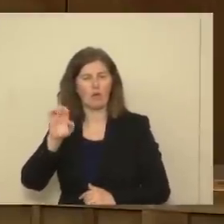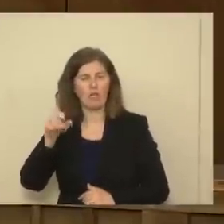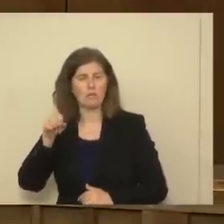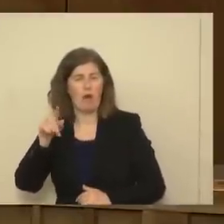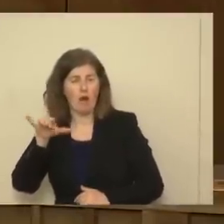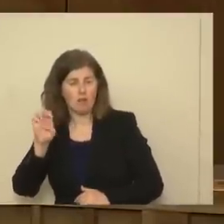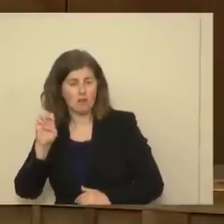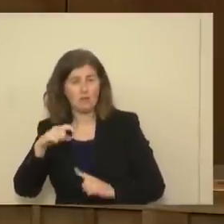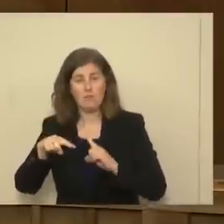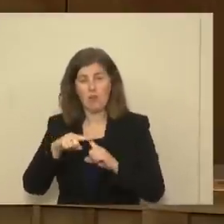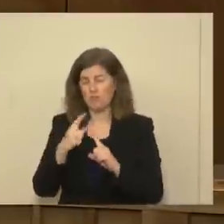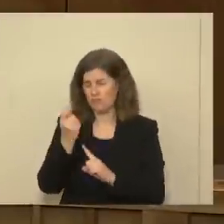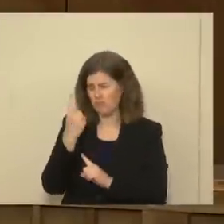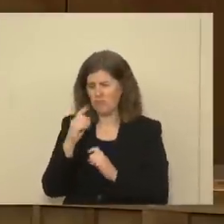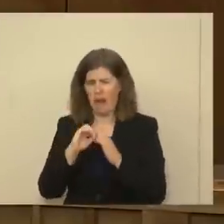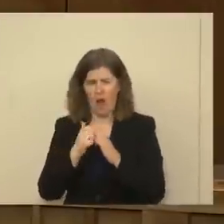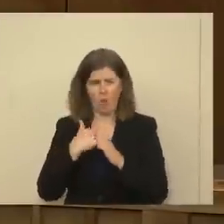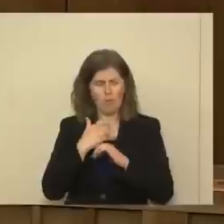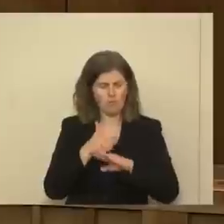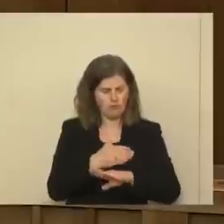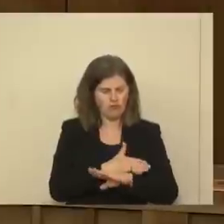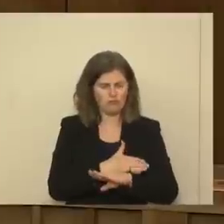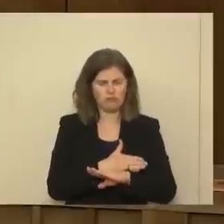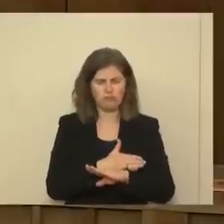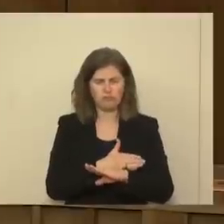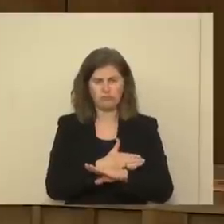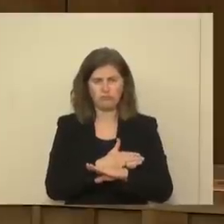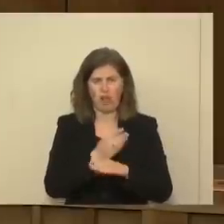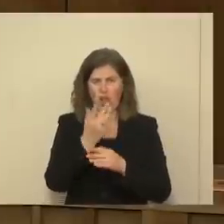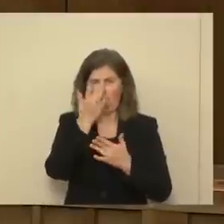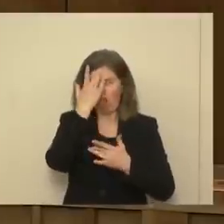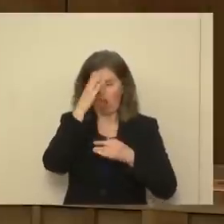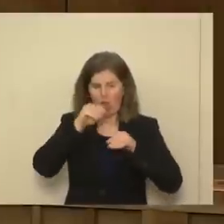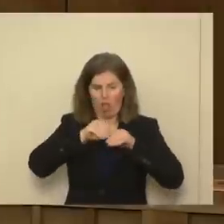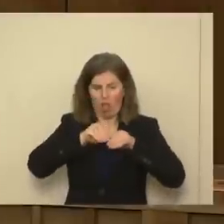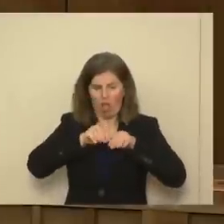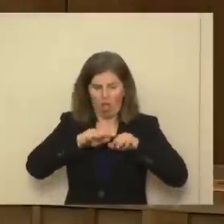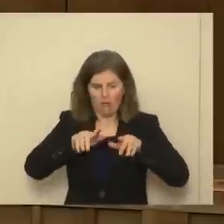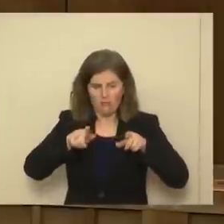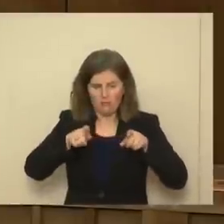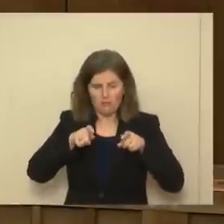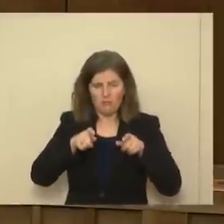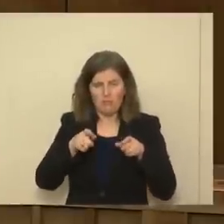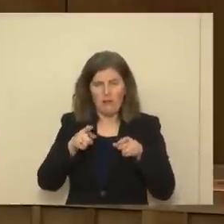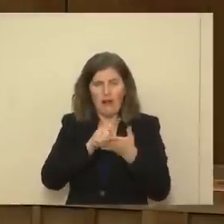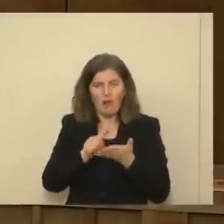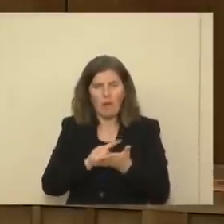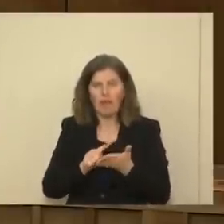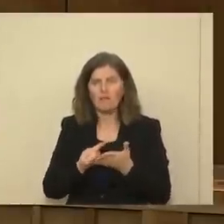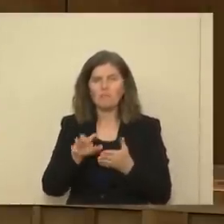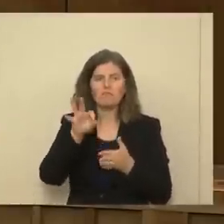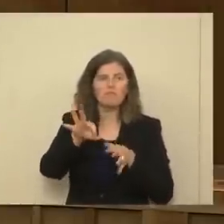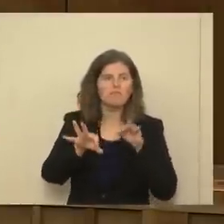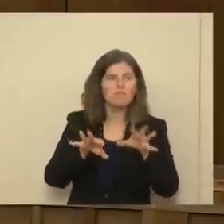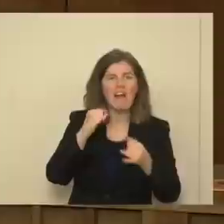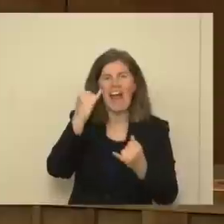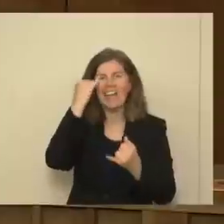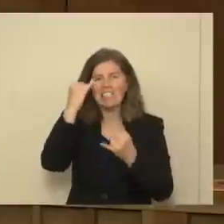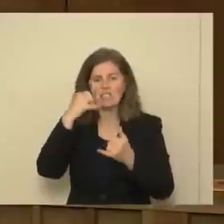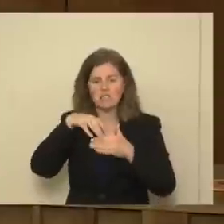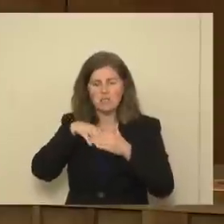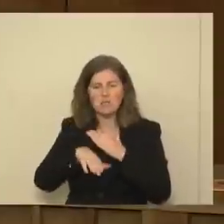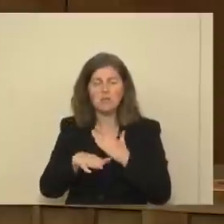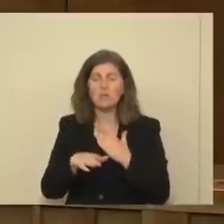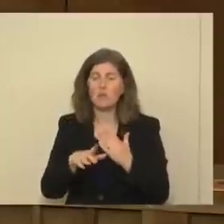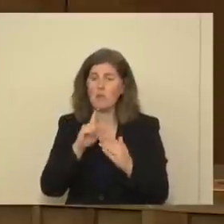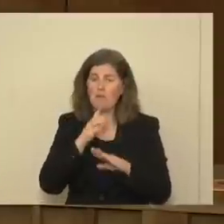how it is we can improve infection control week by week and getting suggestions and recommendations into the buildings.